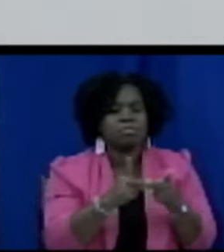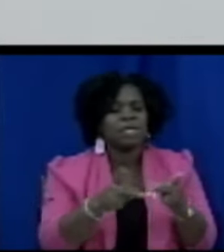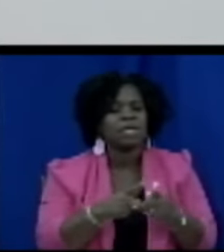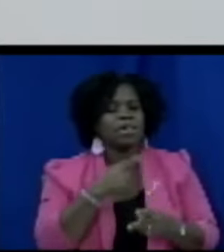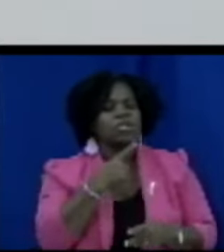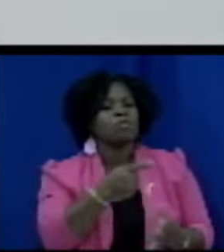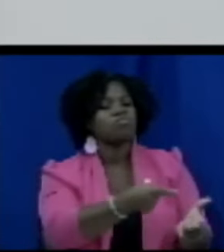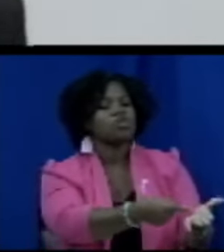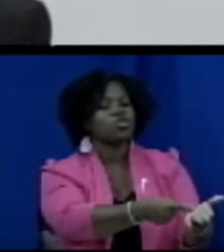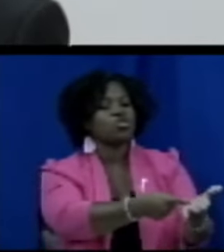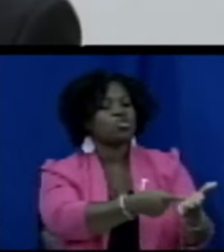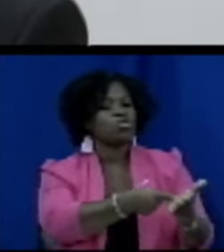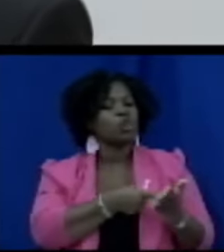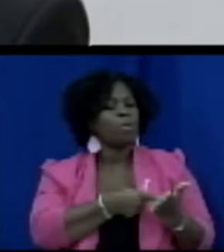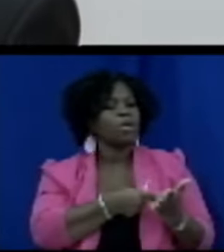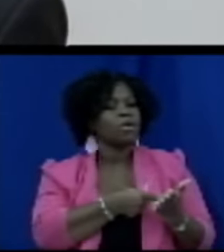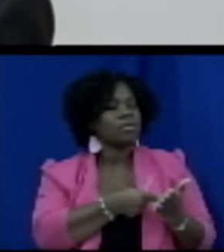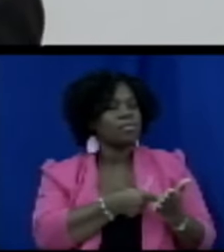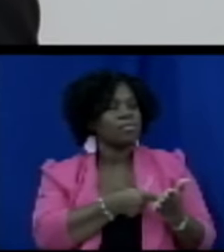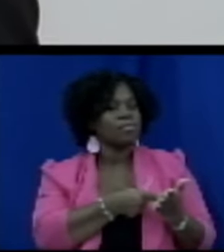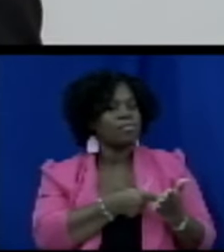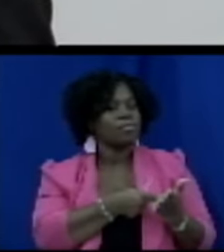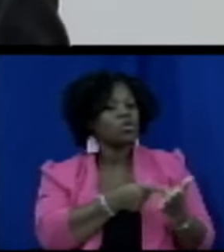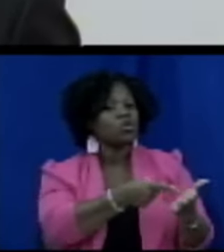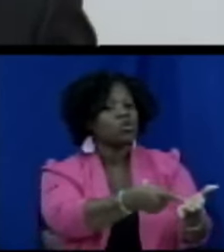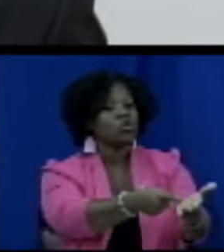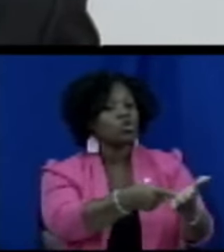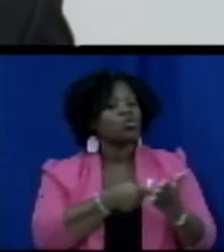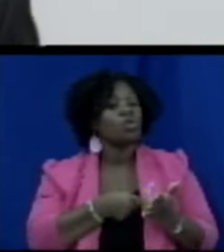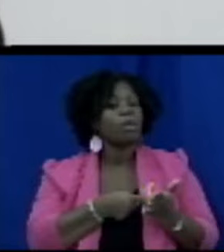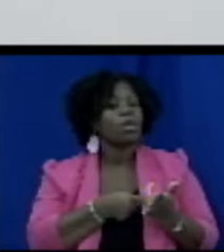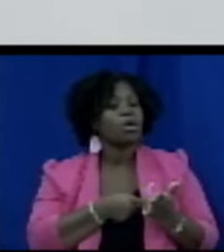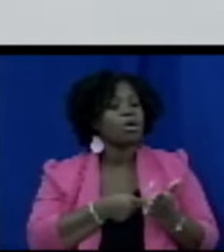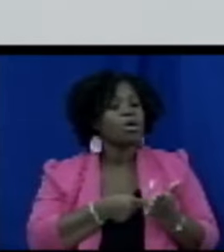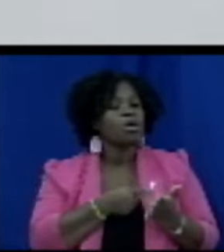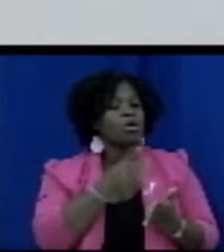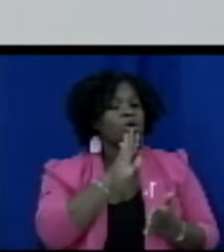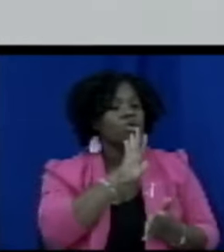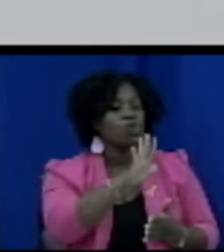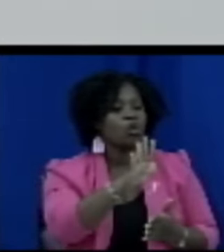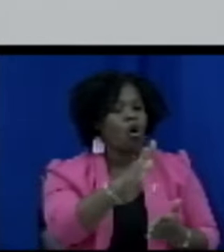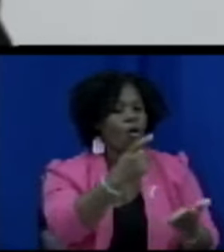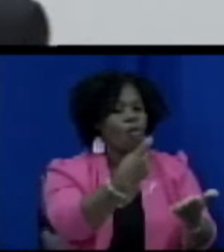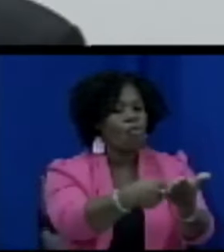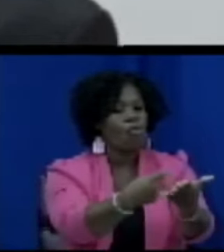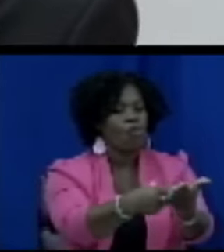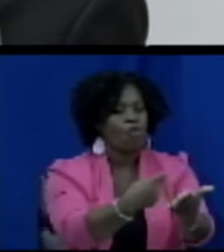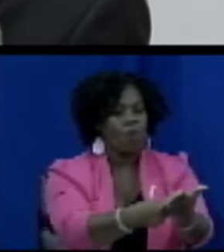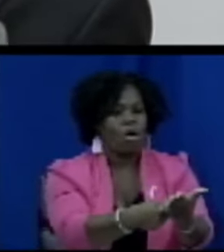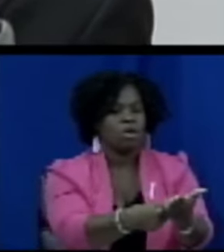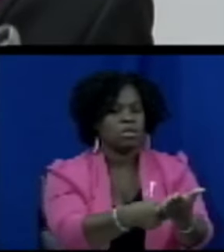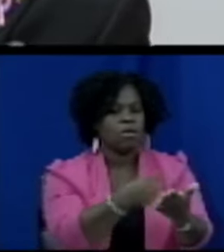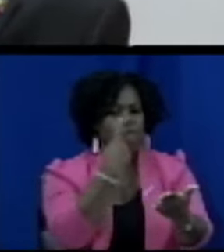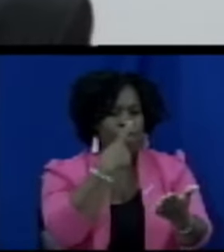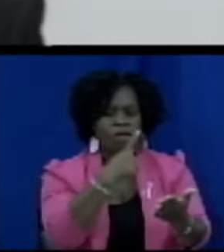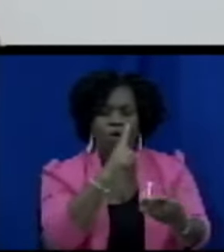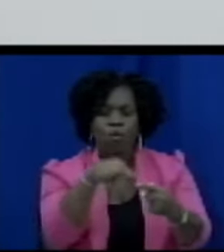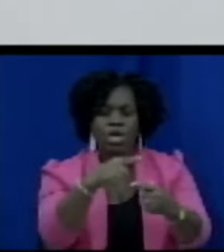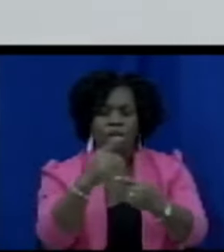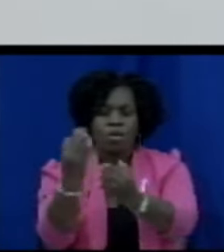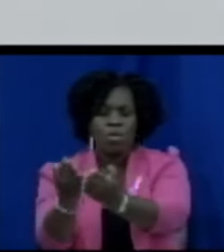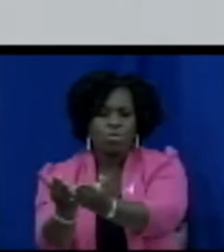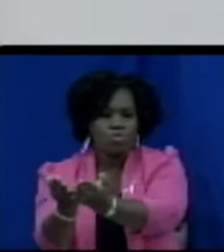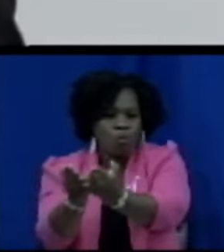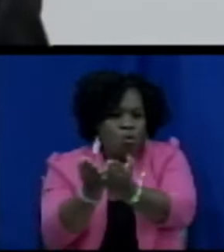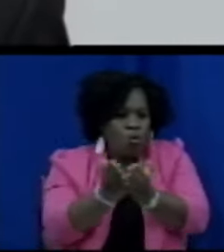show me what are your costs at landing what you have